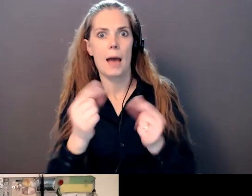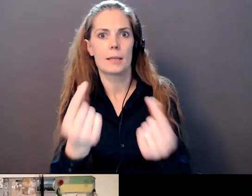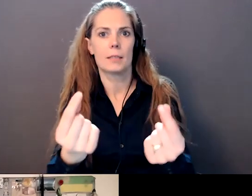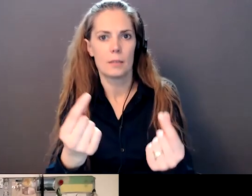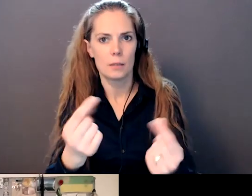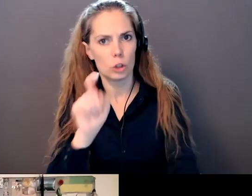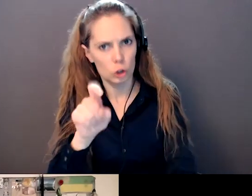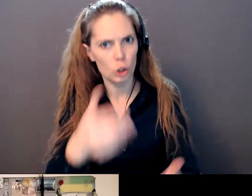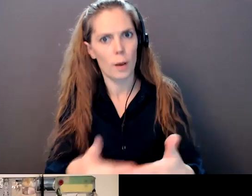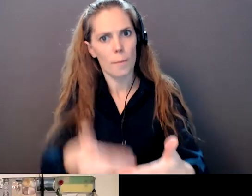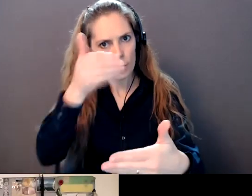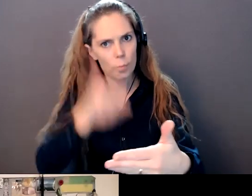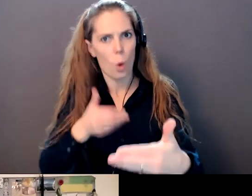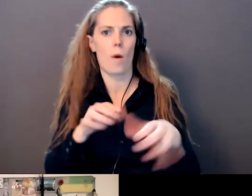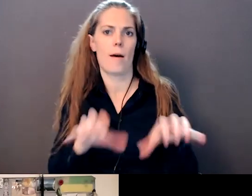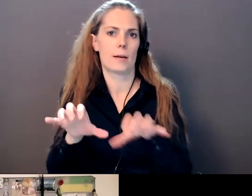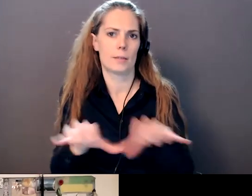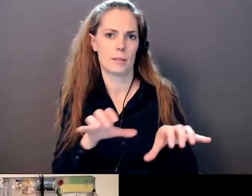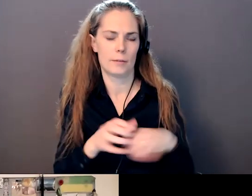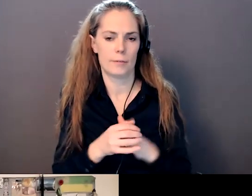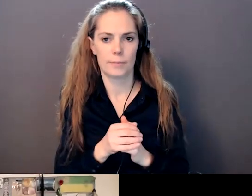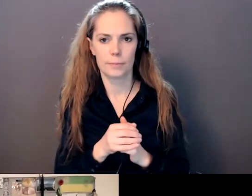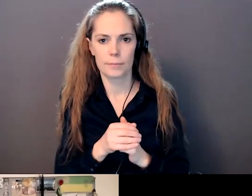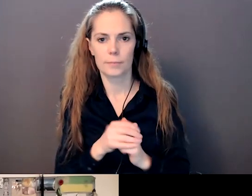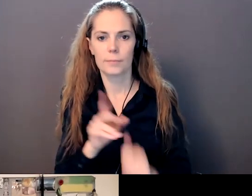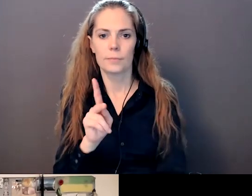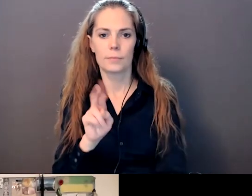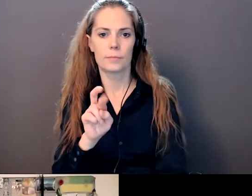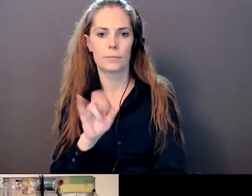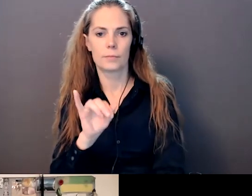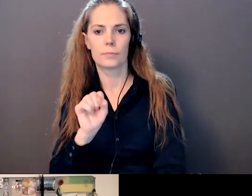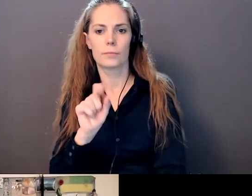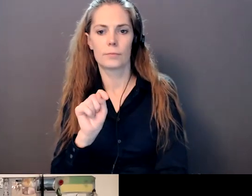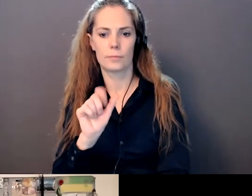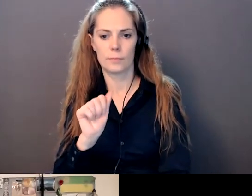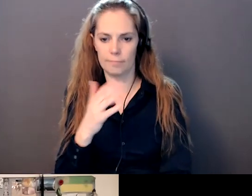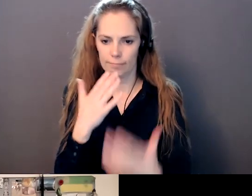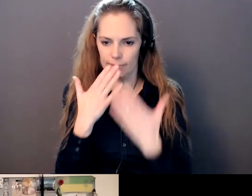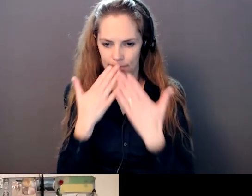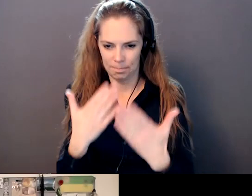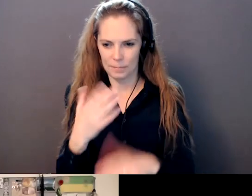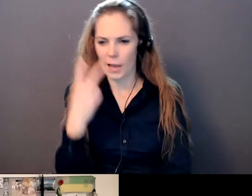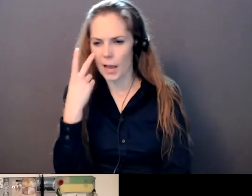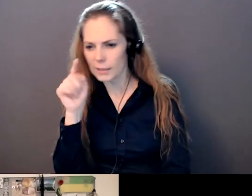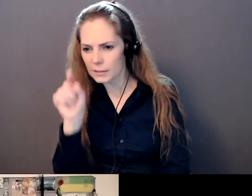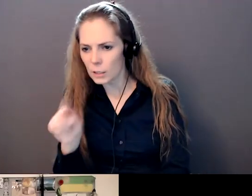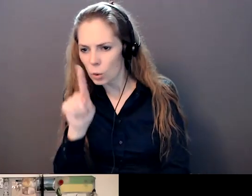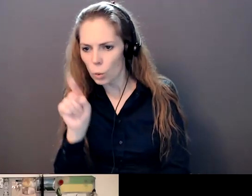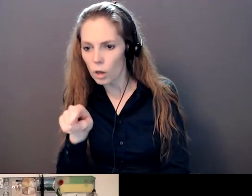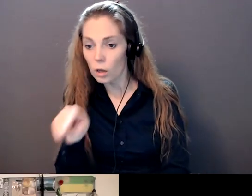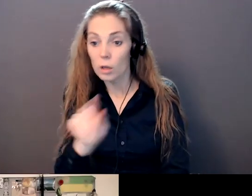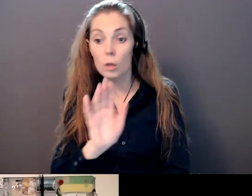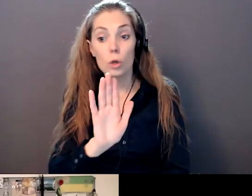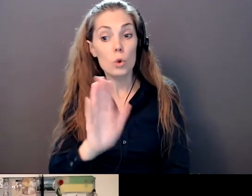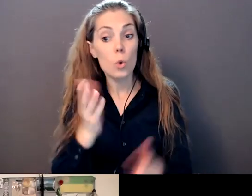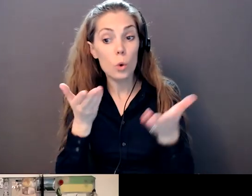Thanks a lot, Neil. Now, I see that somebody did ask, are your services just in BC? So maybe you could talk just to